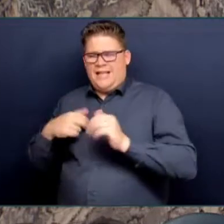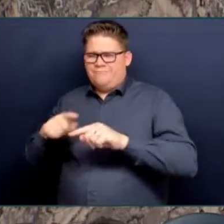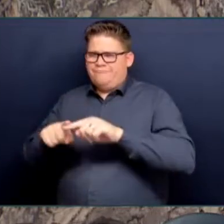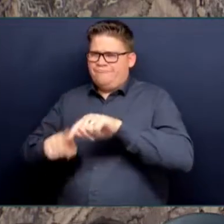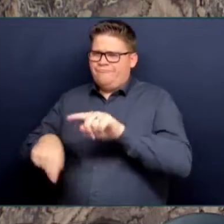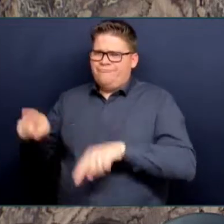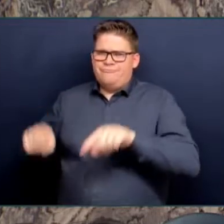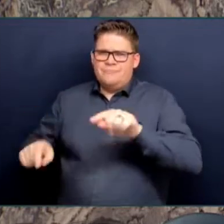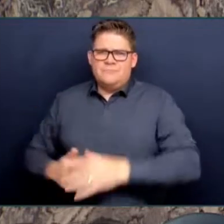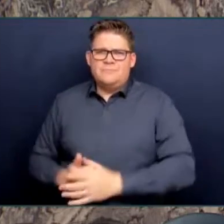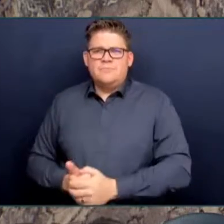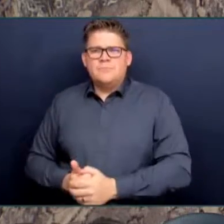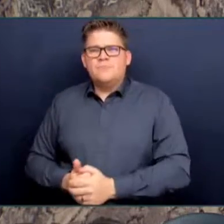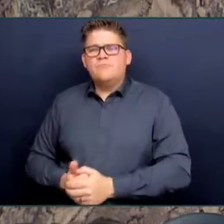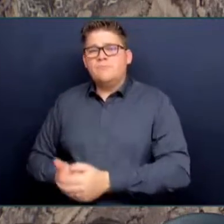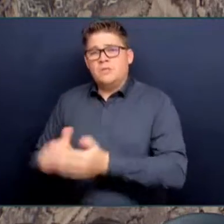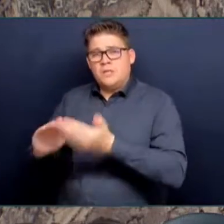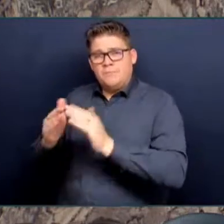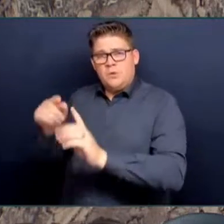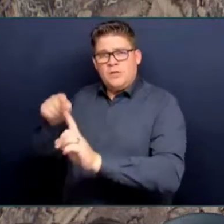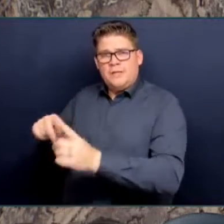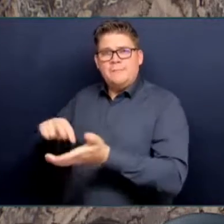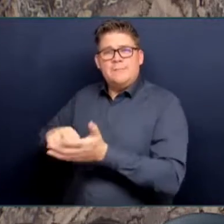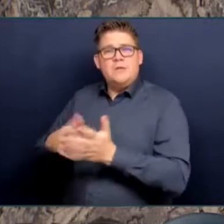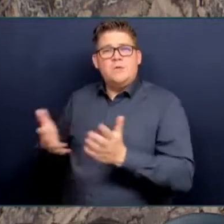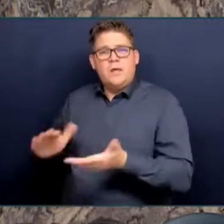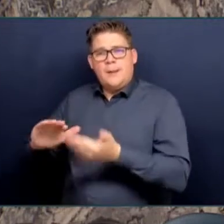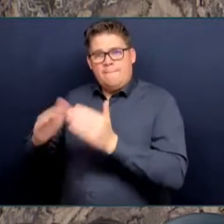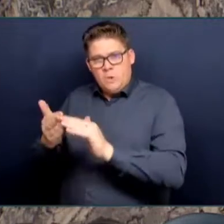another to collaborate and to ensure change.